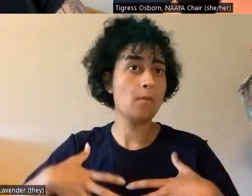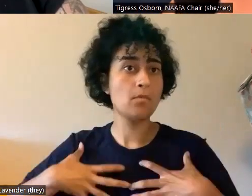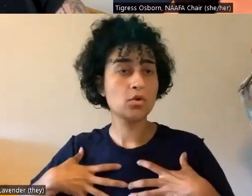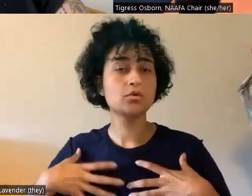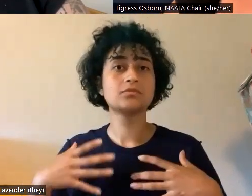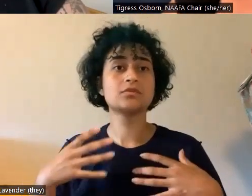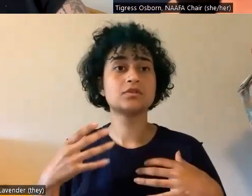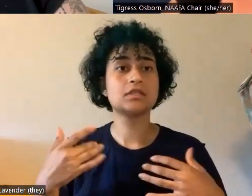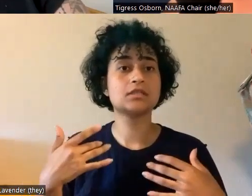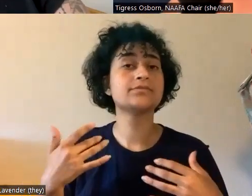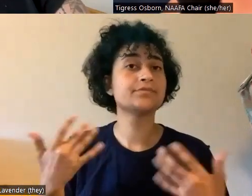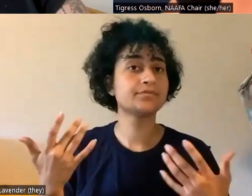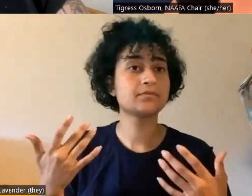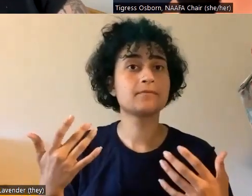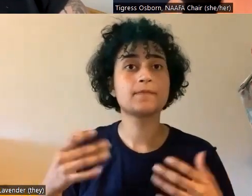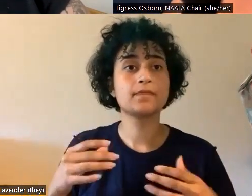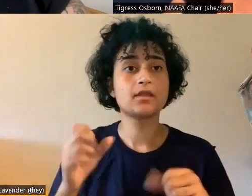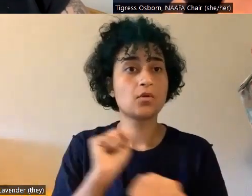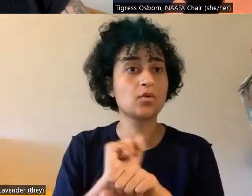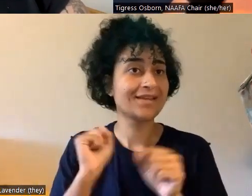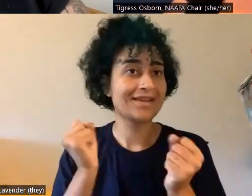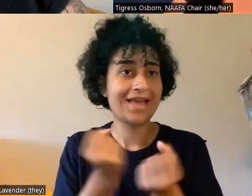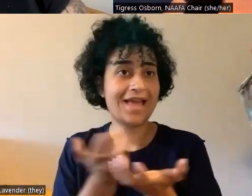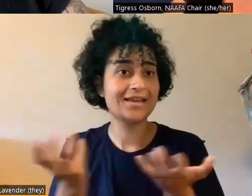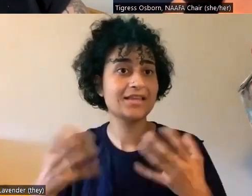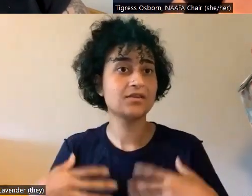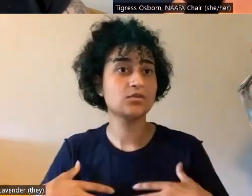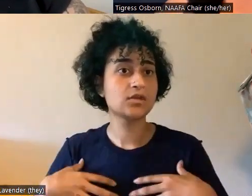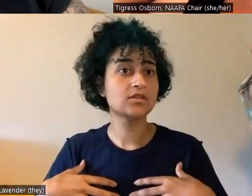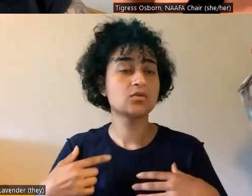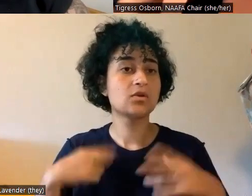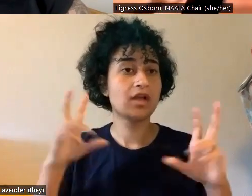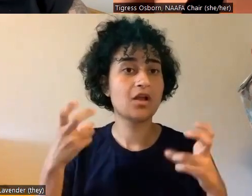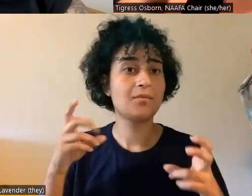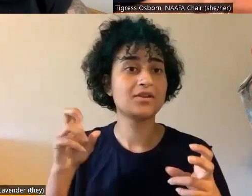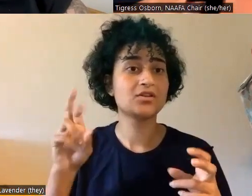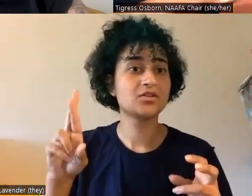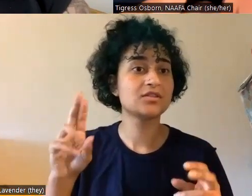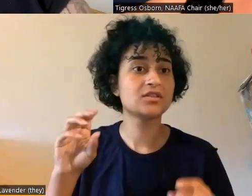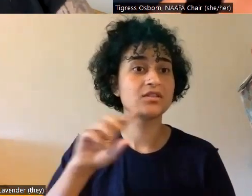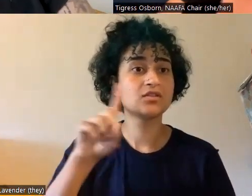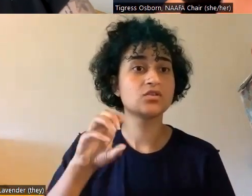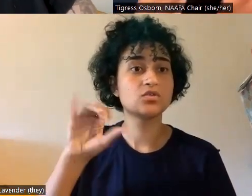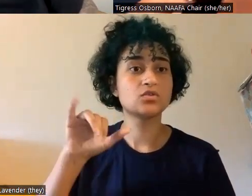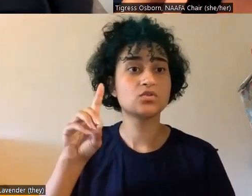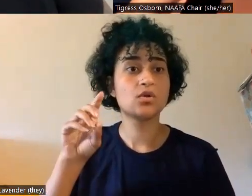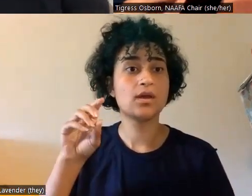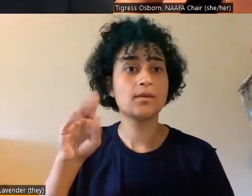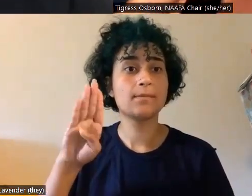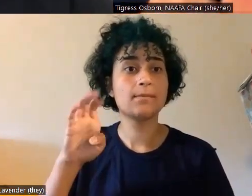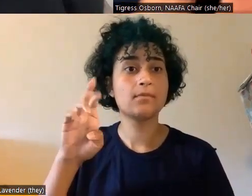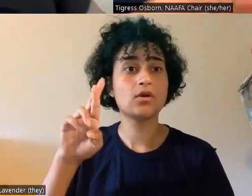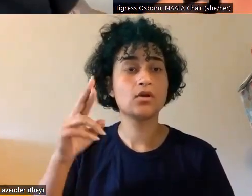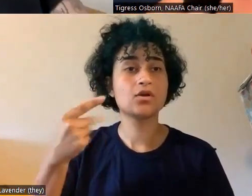all the tips that work there work in any of the creases, what I call my Dr. Zoidberg creases. If y'all know, um, from Futurama, Dr.